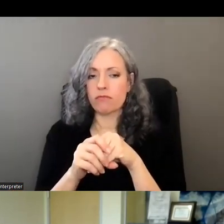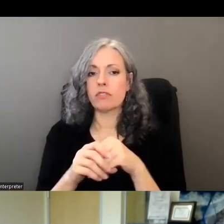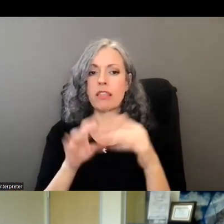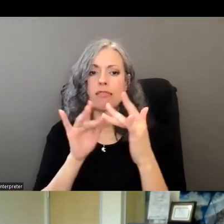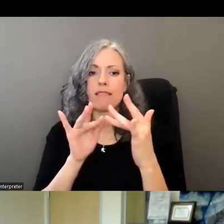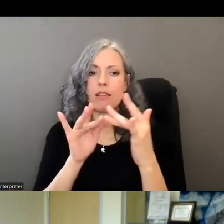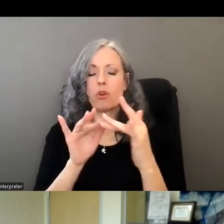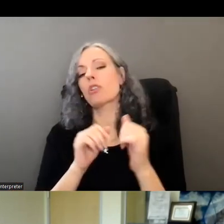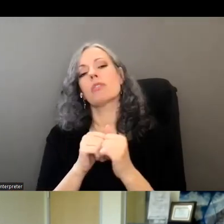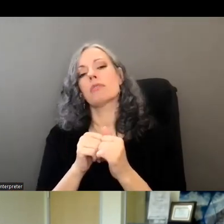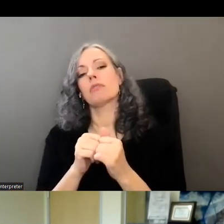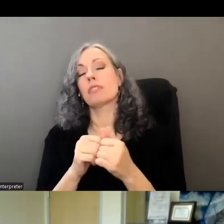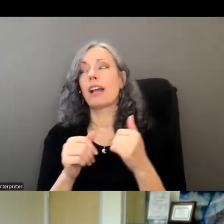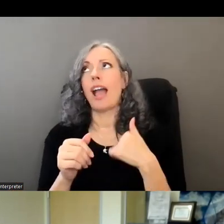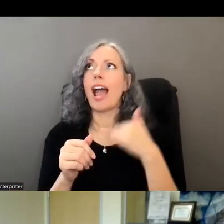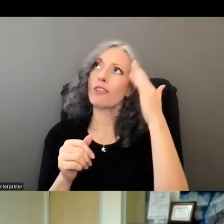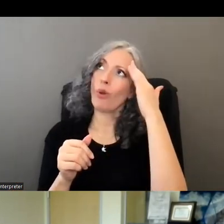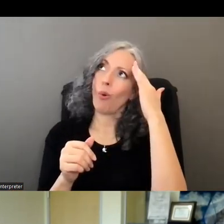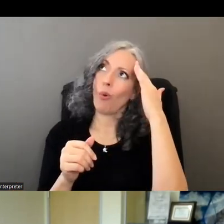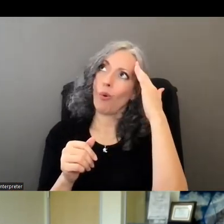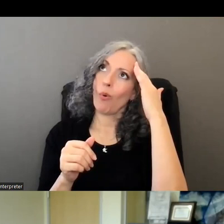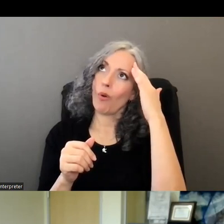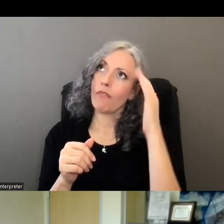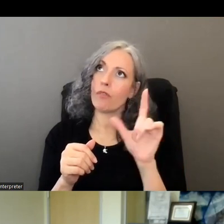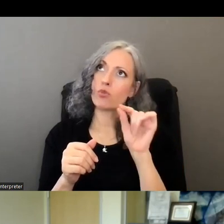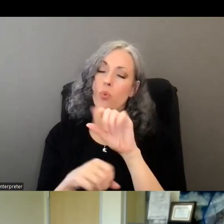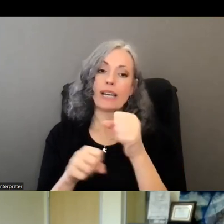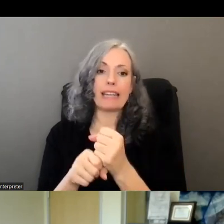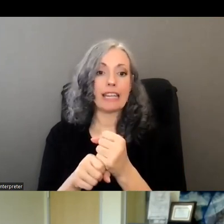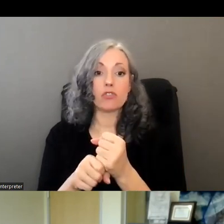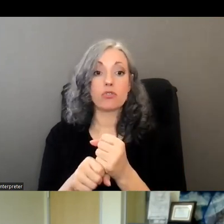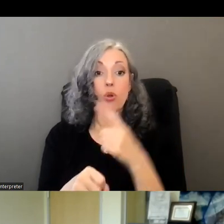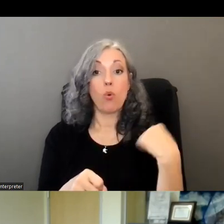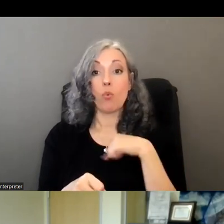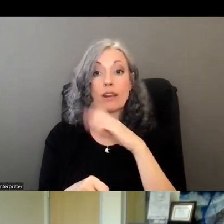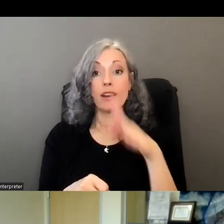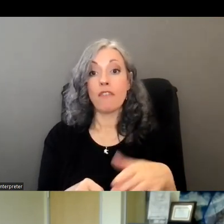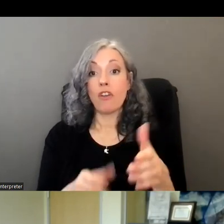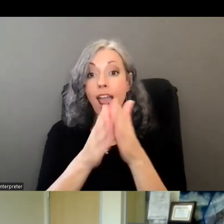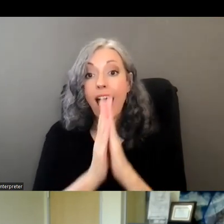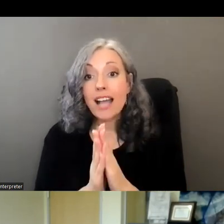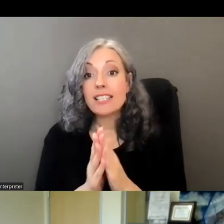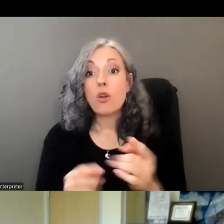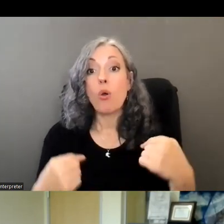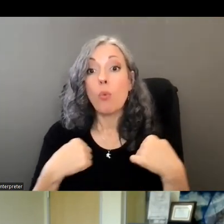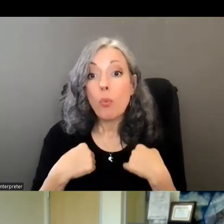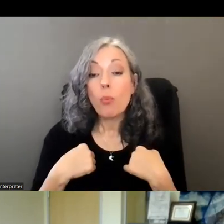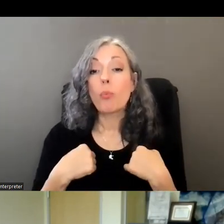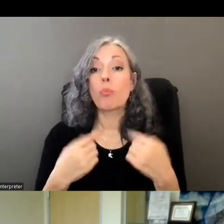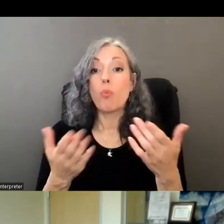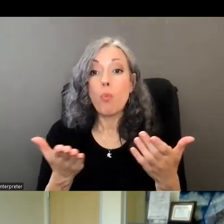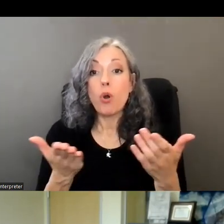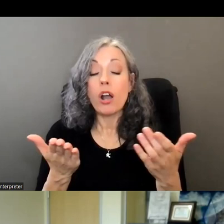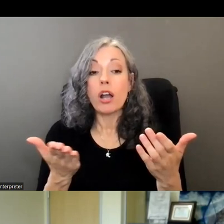you know to my knowledge for the last 20 plus years we've never really been asked what we want as triple a's where we